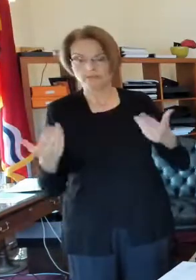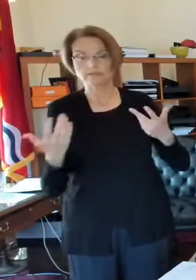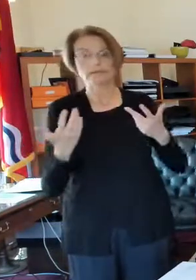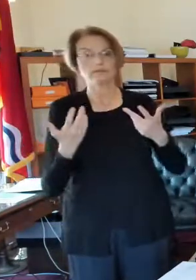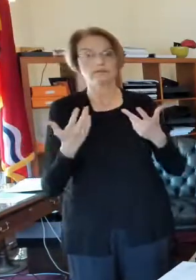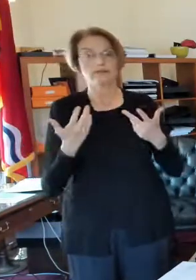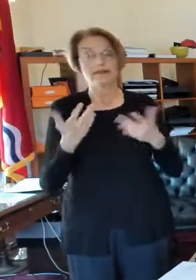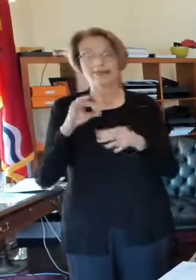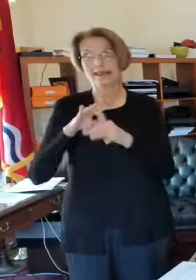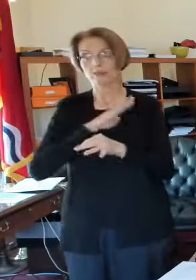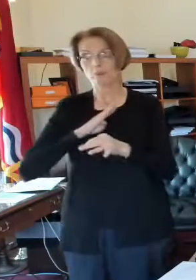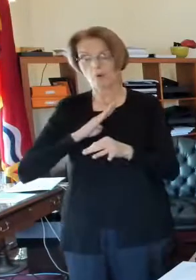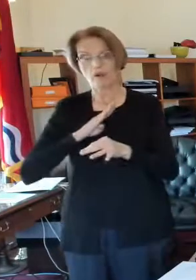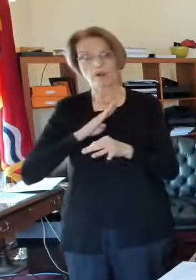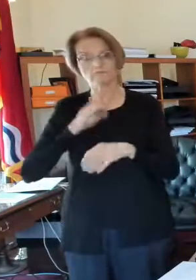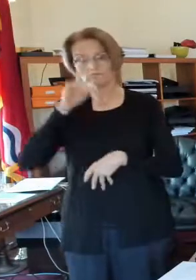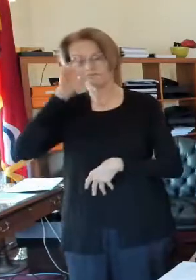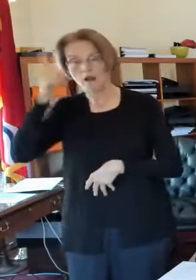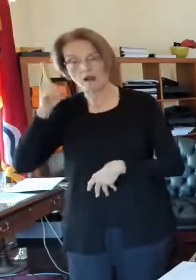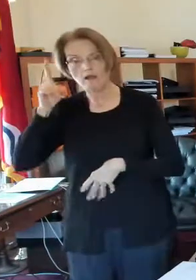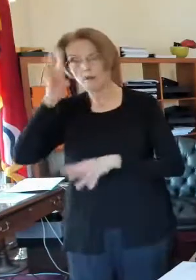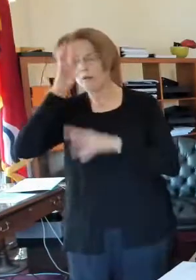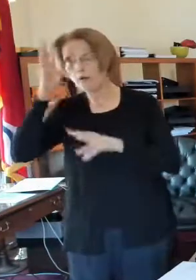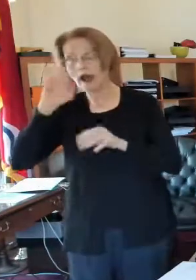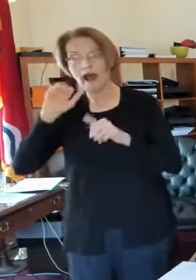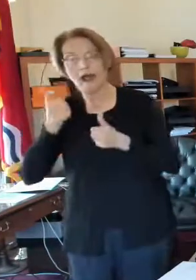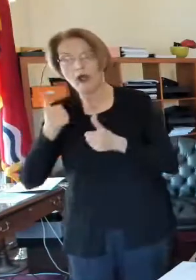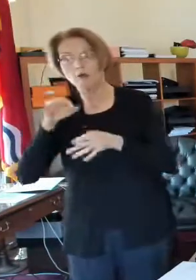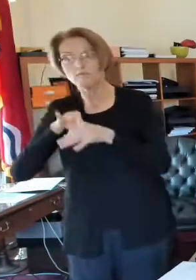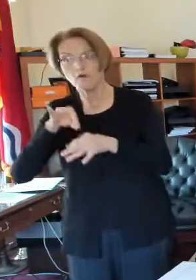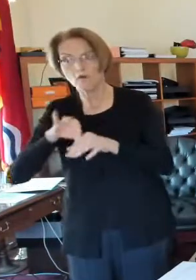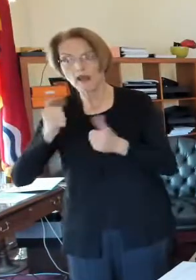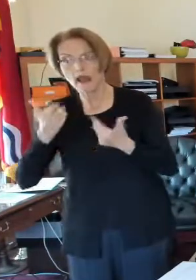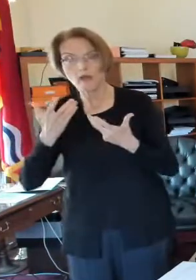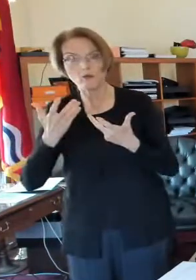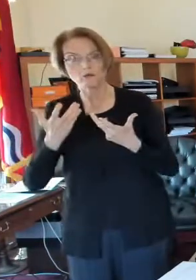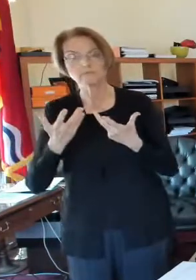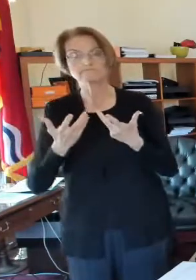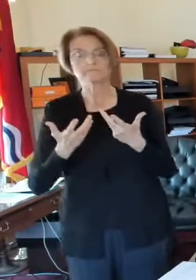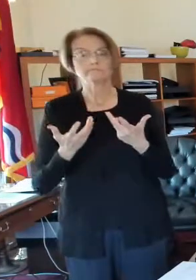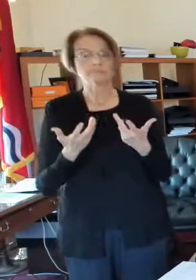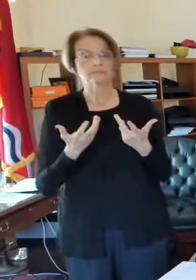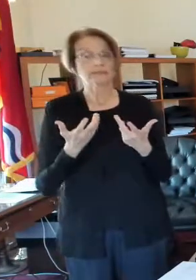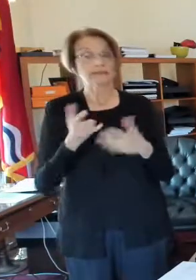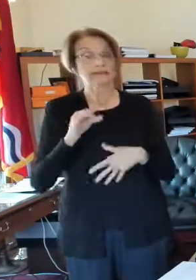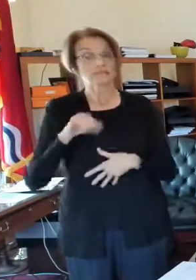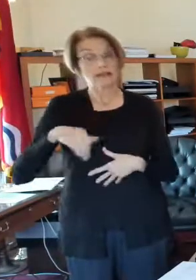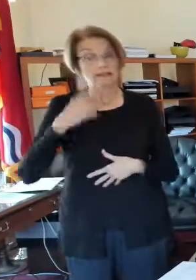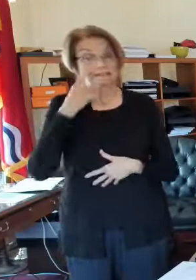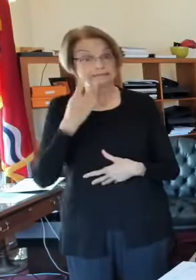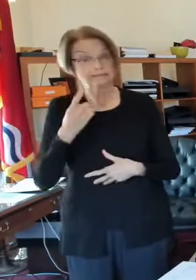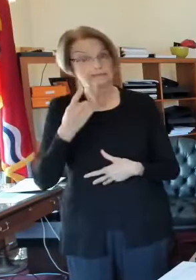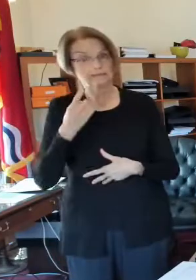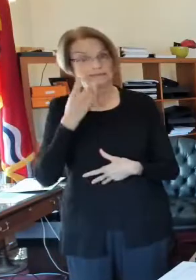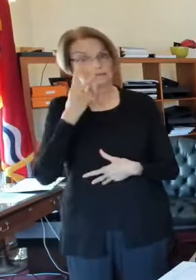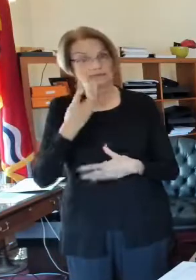vote those people from their car. The election board folks, if you didn't see the pictures in the paper, they were